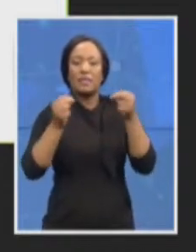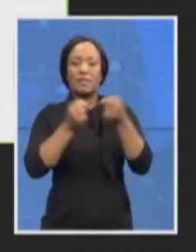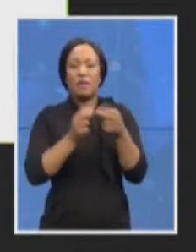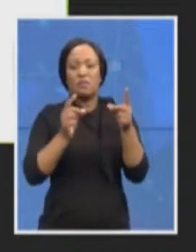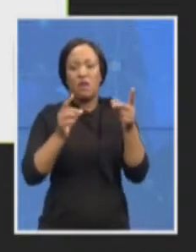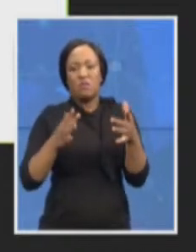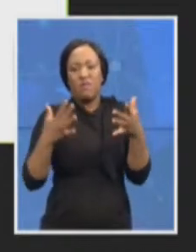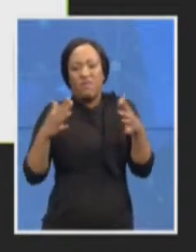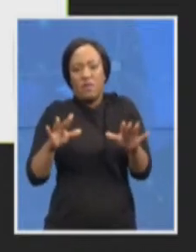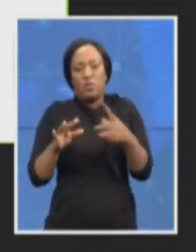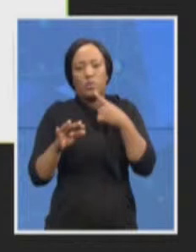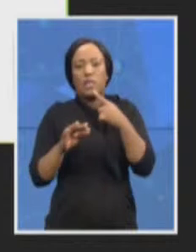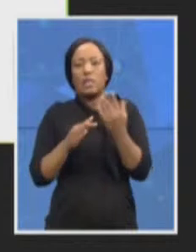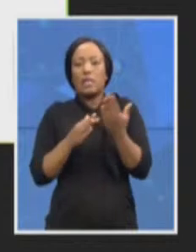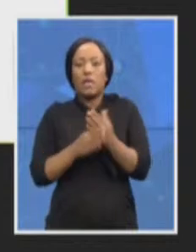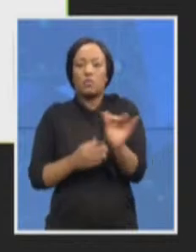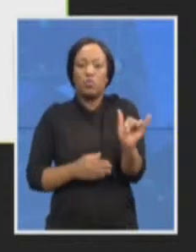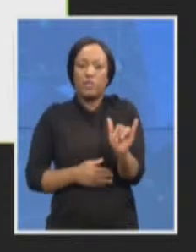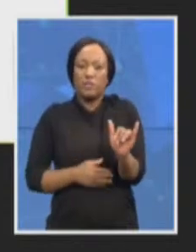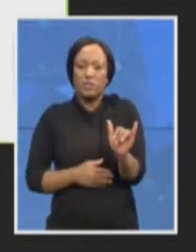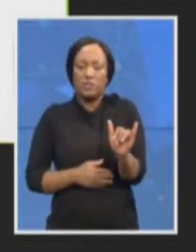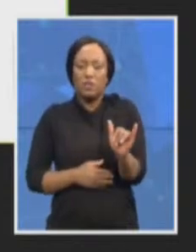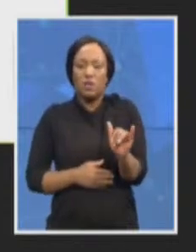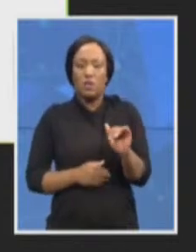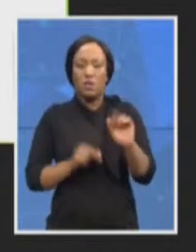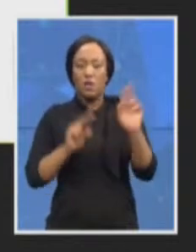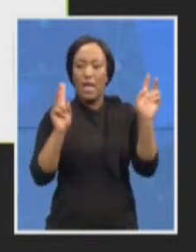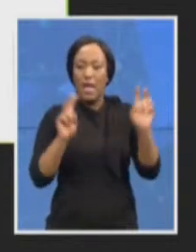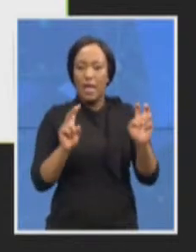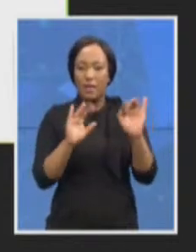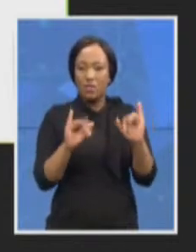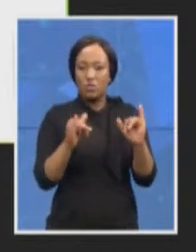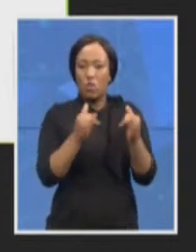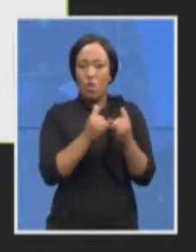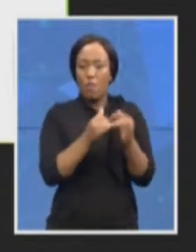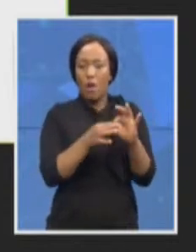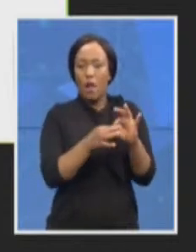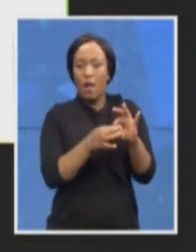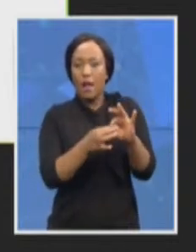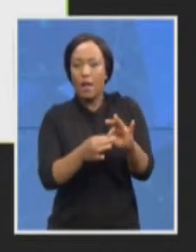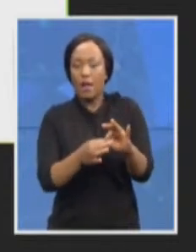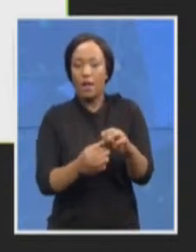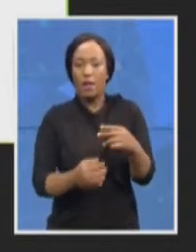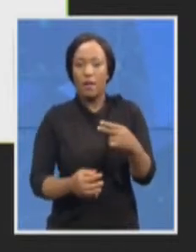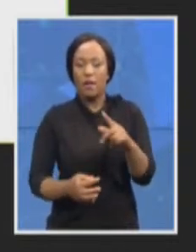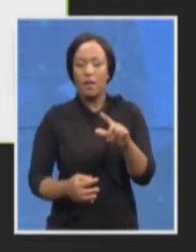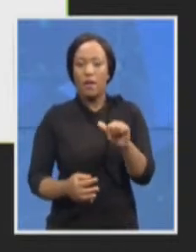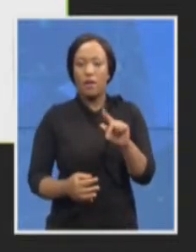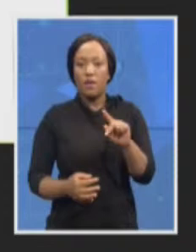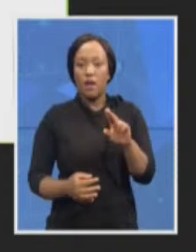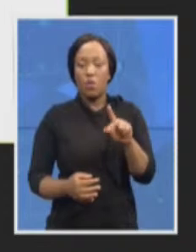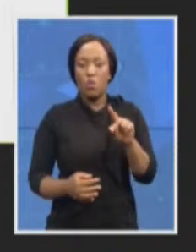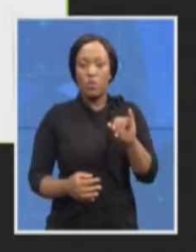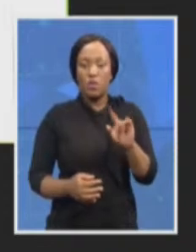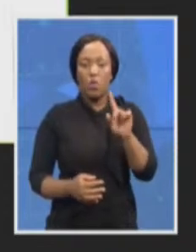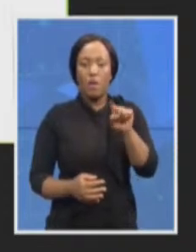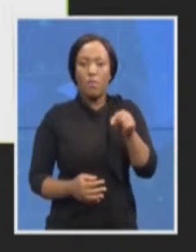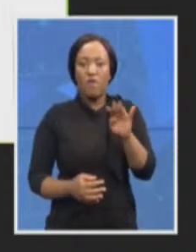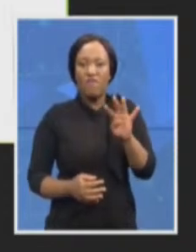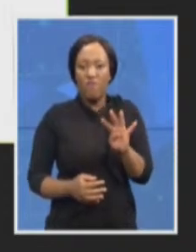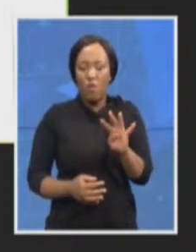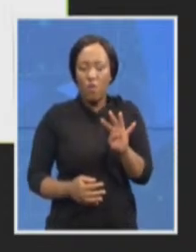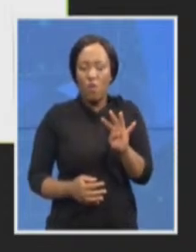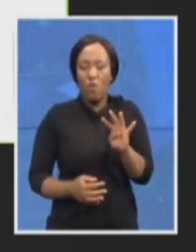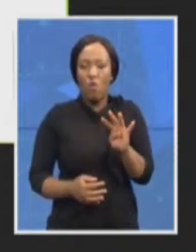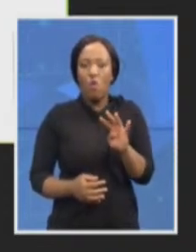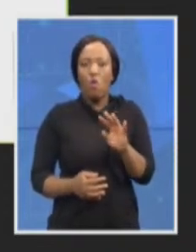case pertaining to the 1.4 billion asset for future order, the unrestrained order